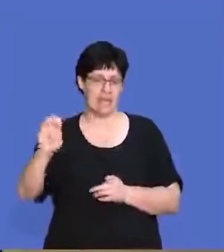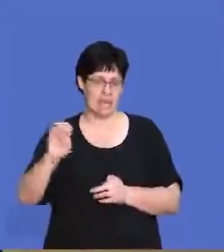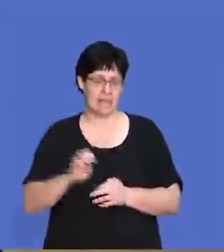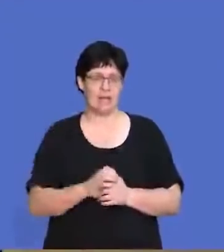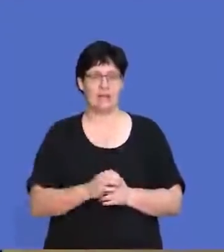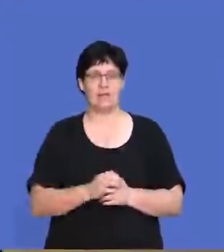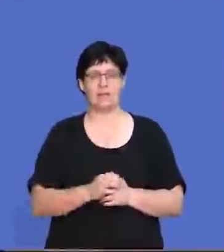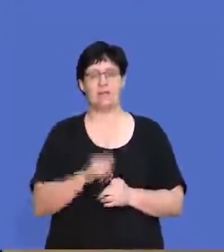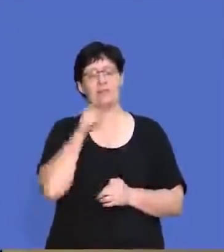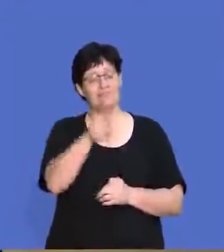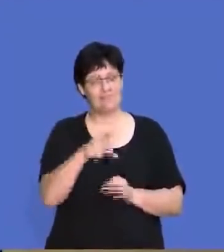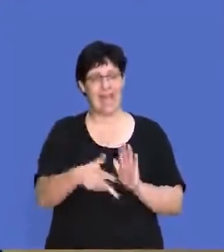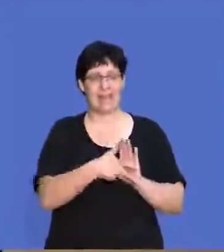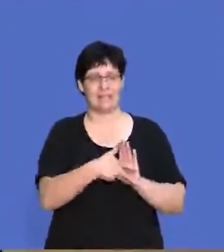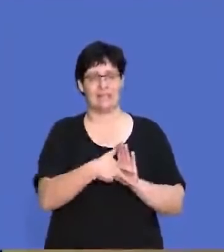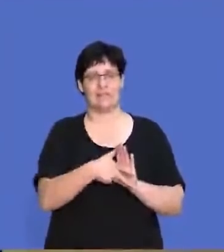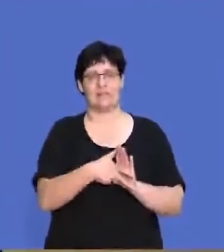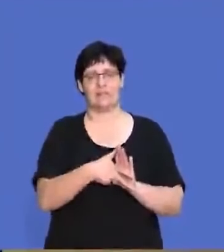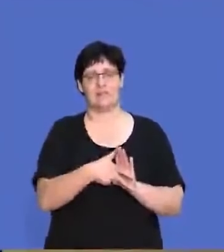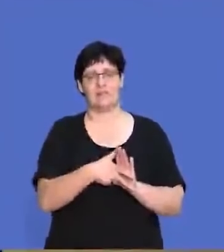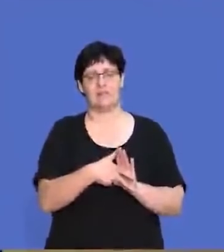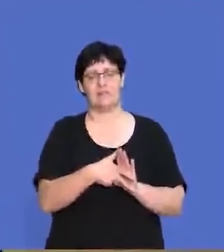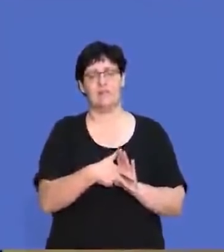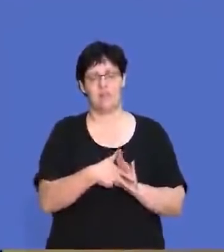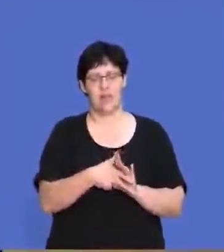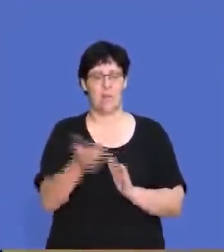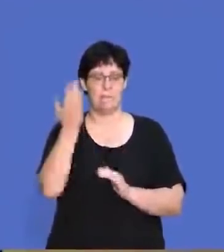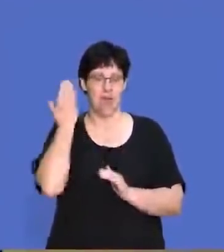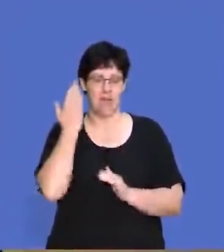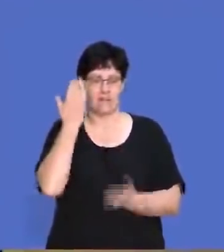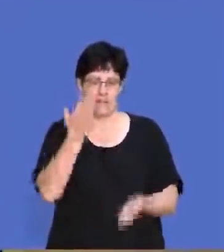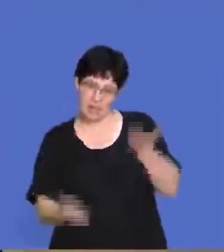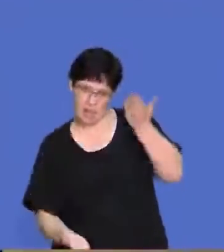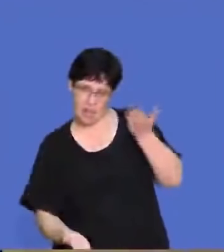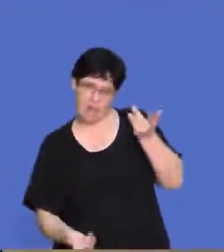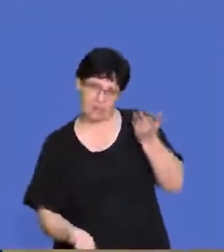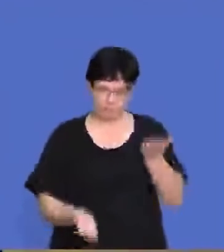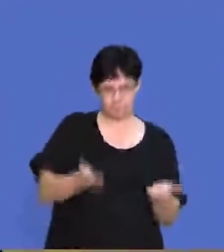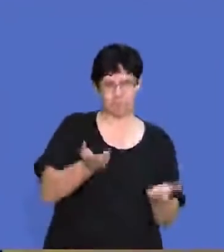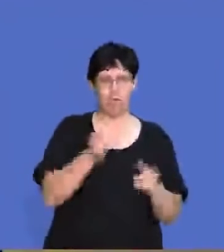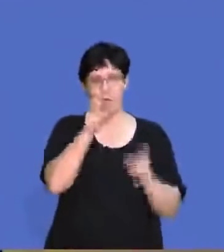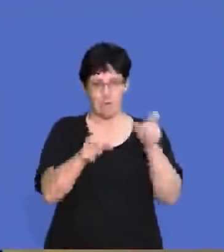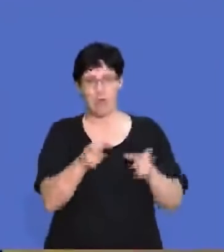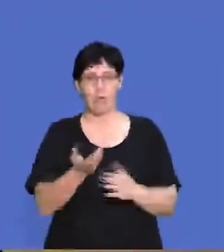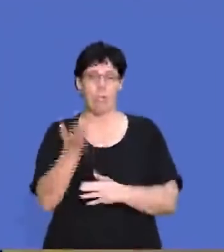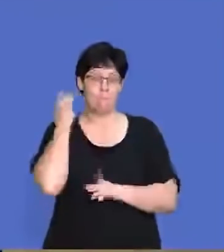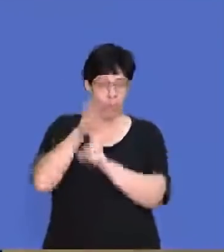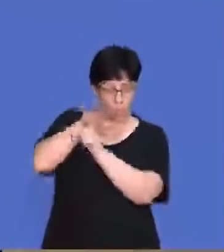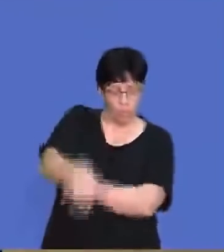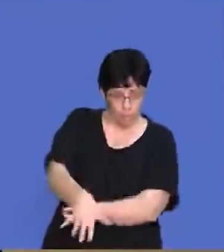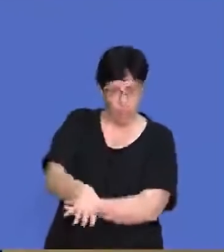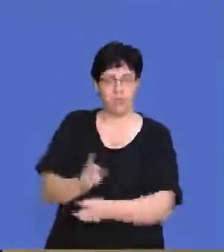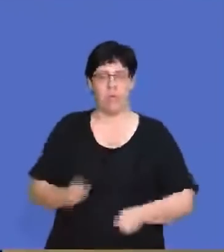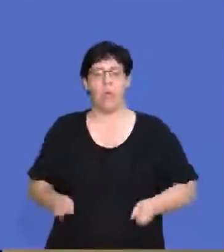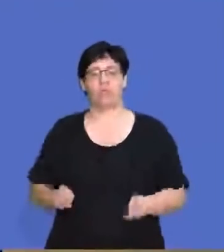Economic Empowerment, that act has to do with redressing past imbalances and giving people that were